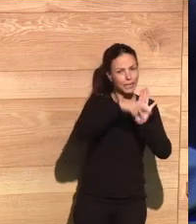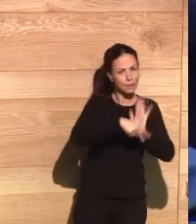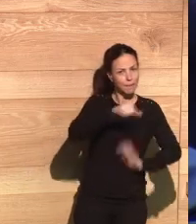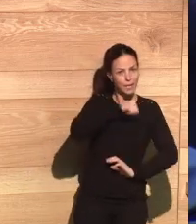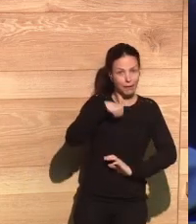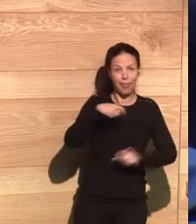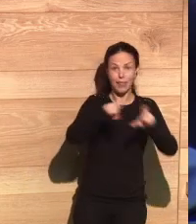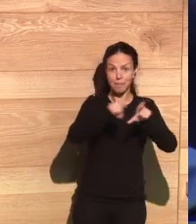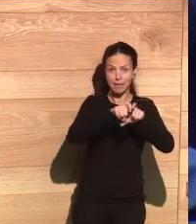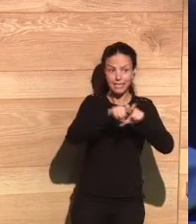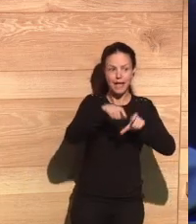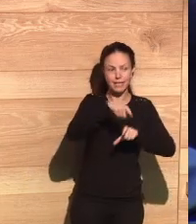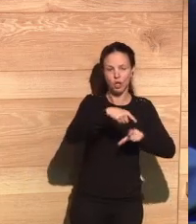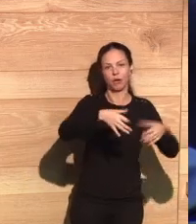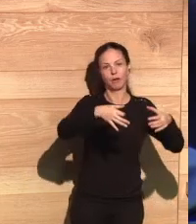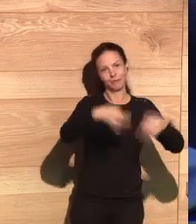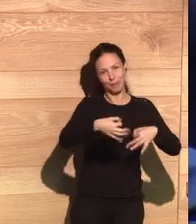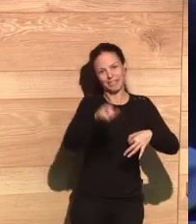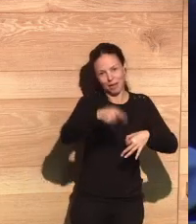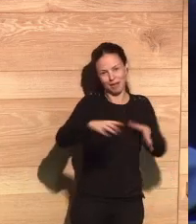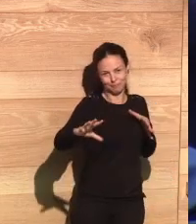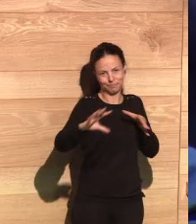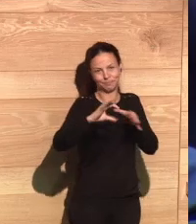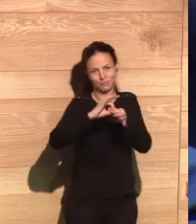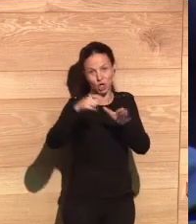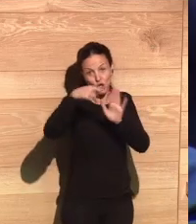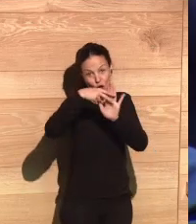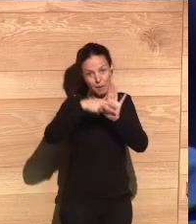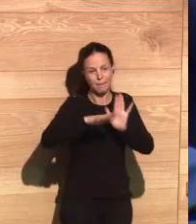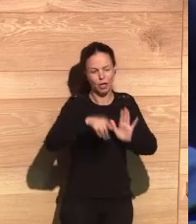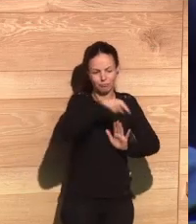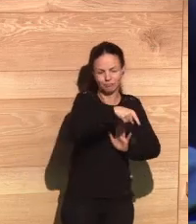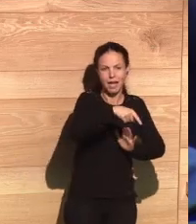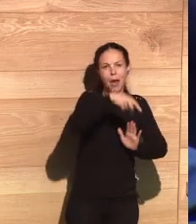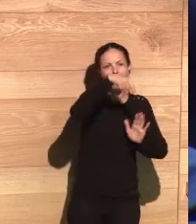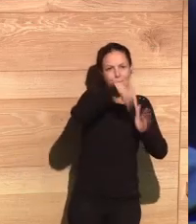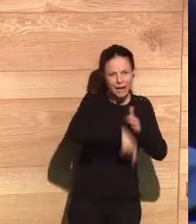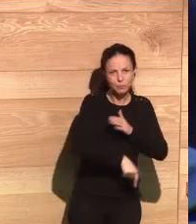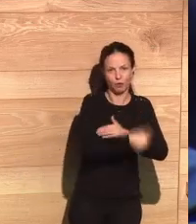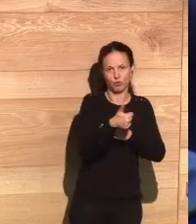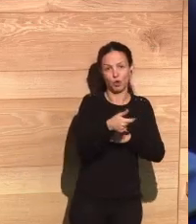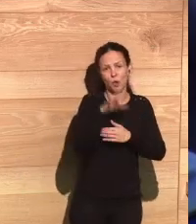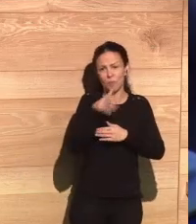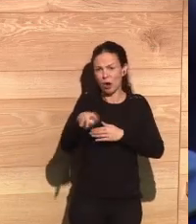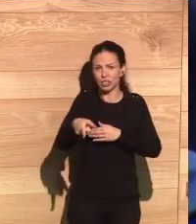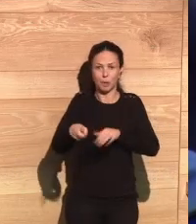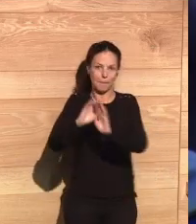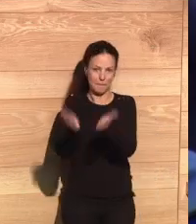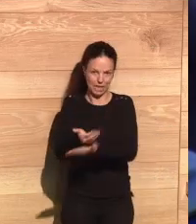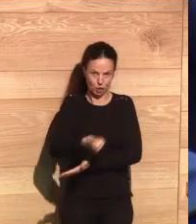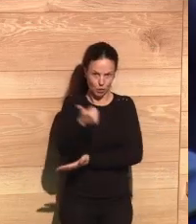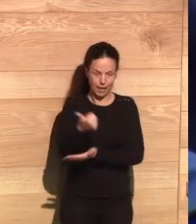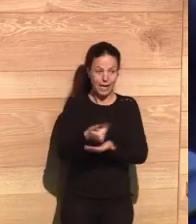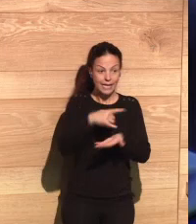policies that come from each of the companies that obviously need to fulfill the requirements, but sometimes they go